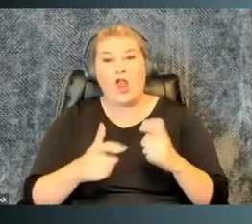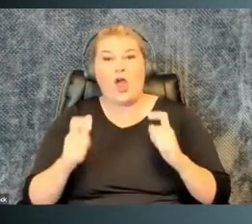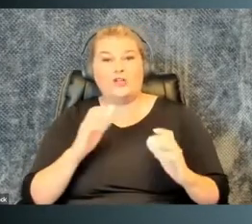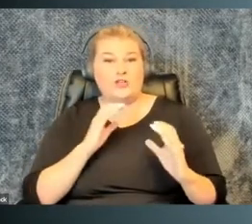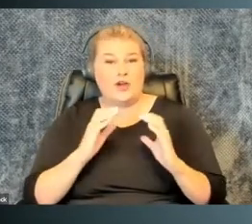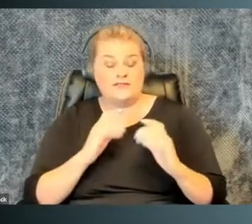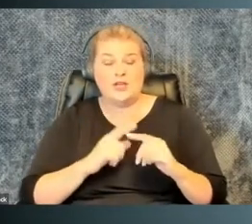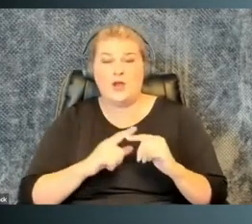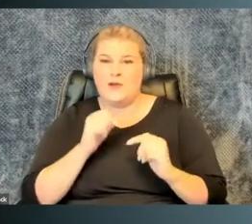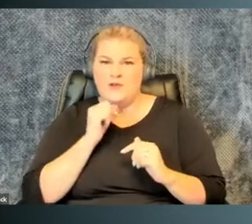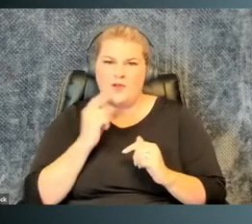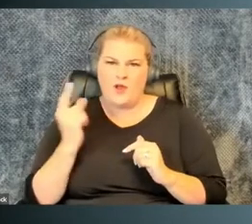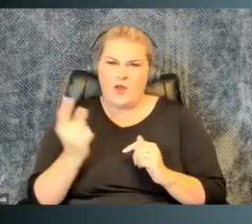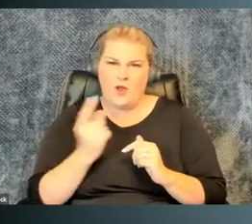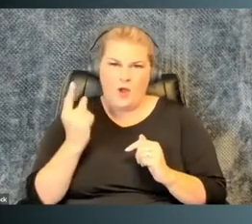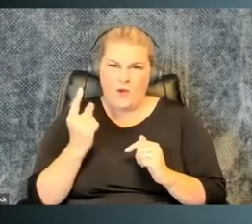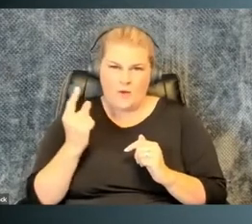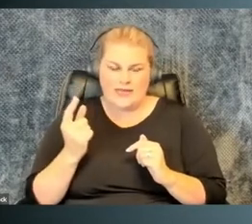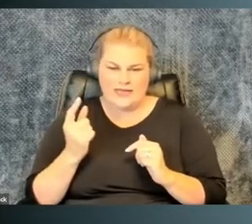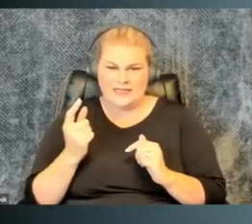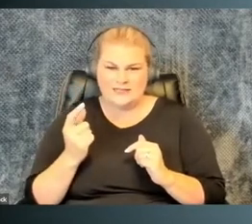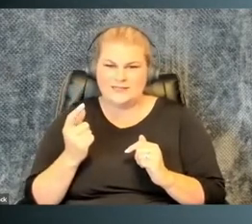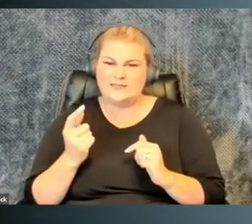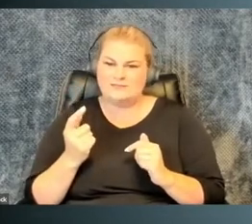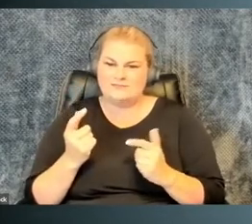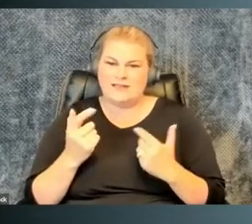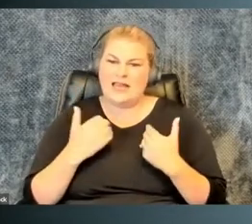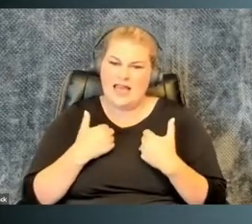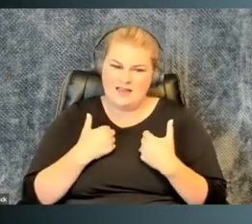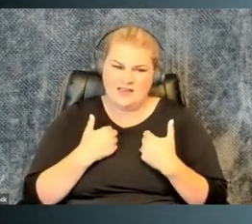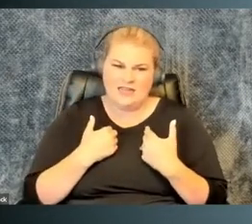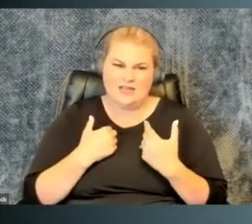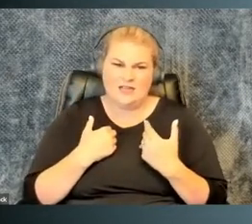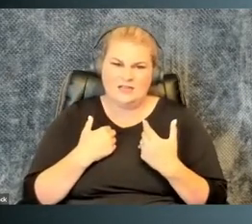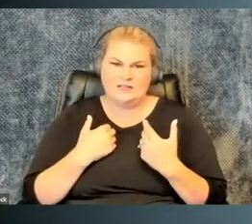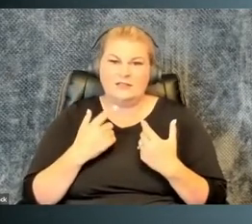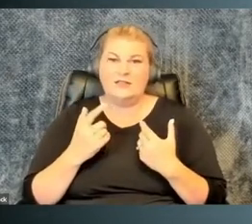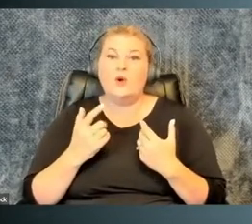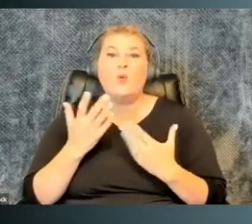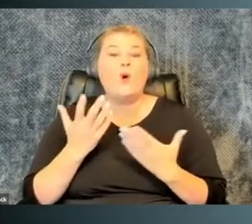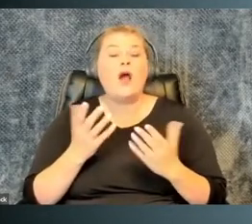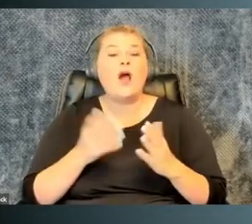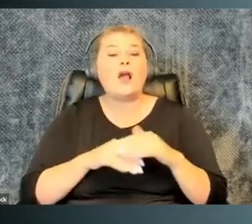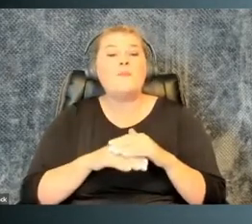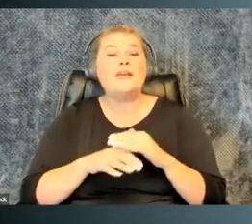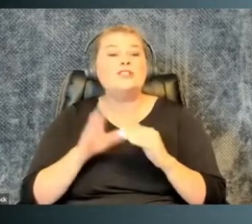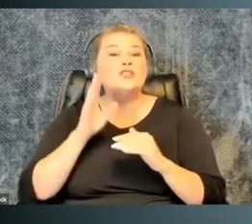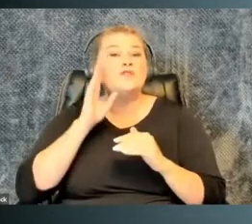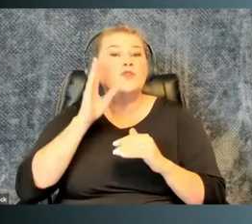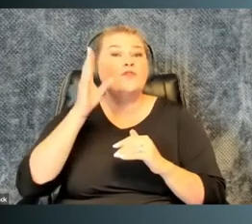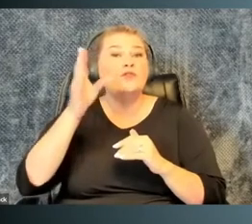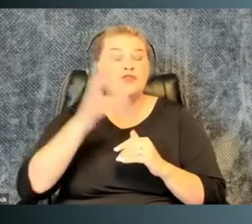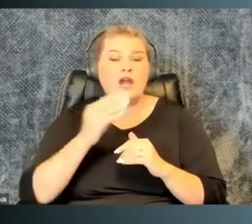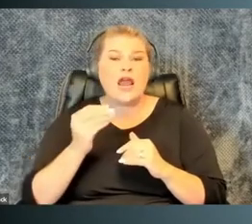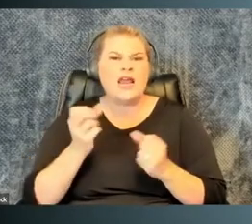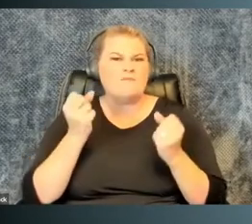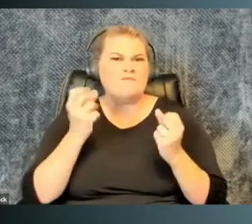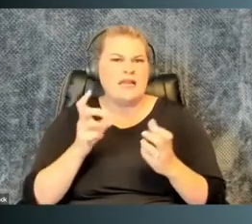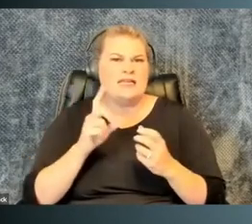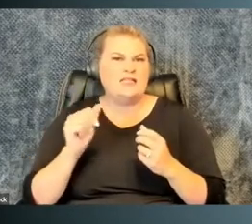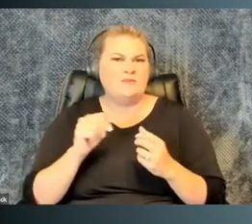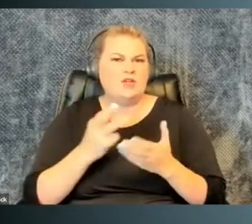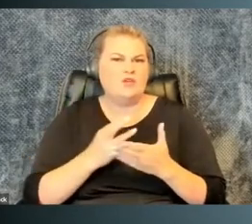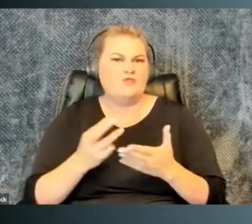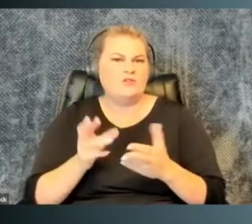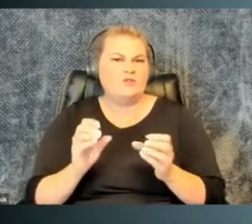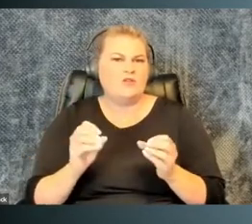you have a larger conversation, but you're not always set to having a larger accommodation about what accommodations you might need in the future. And